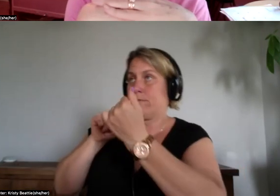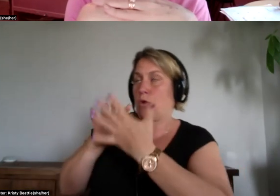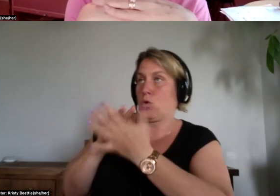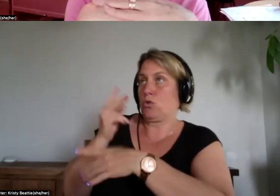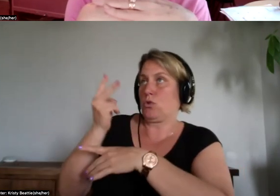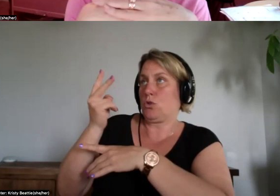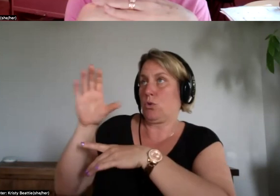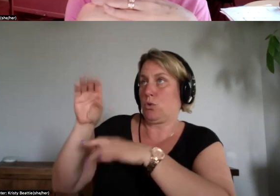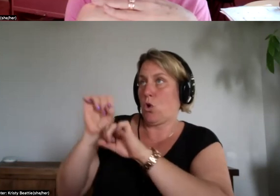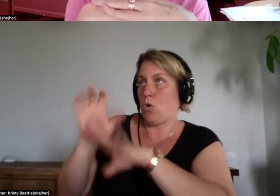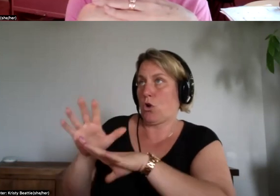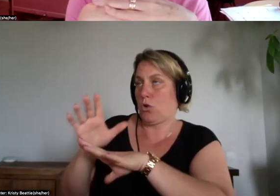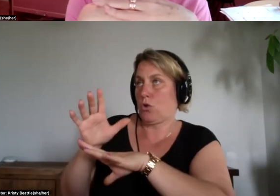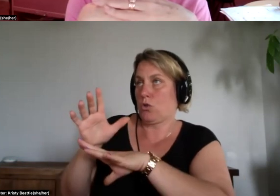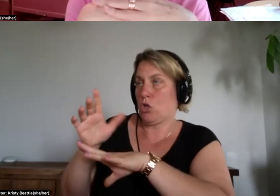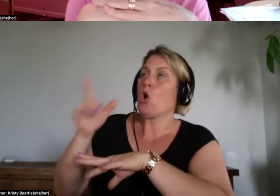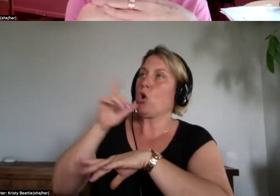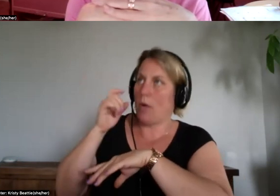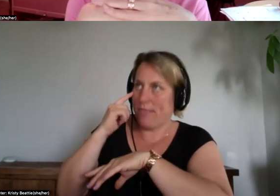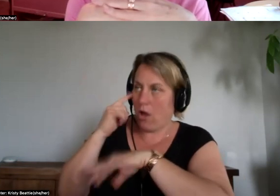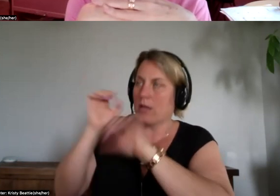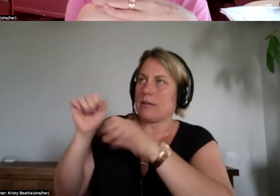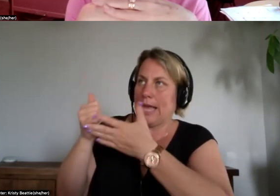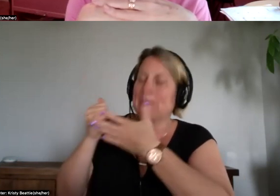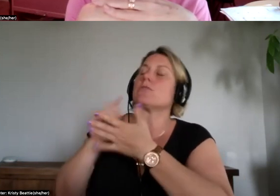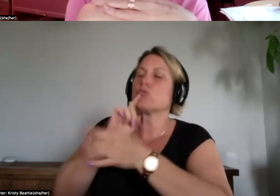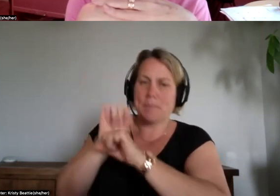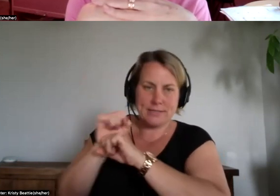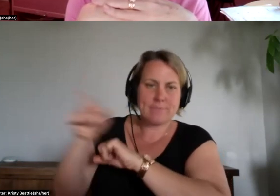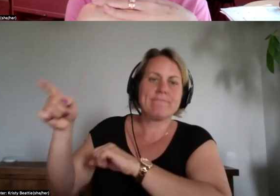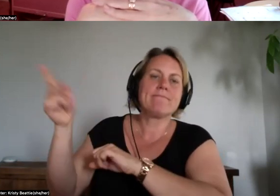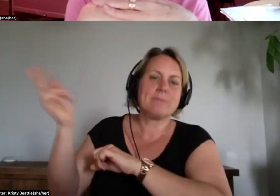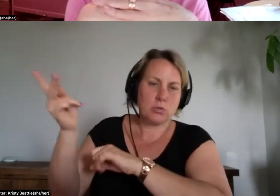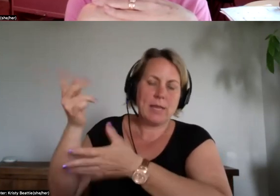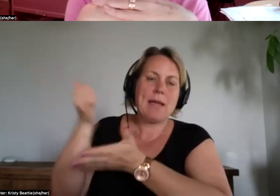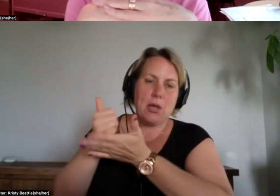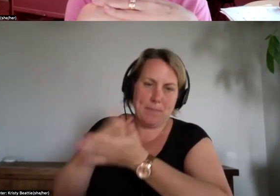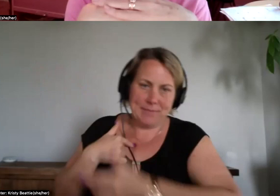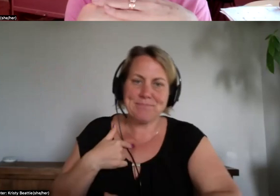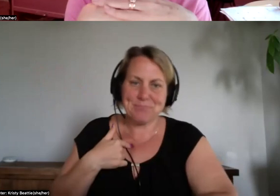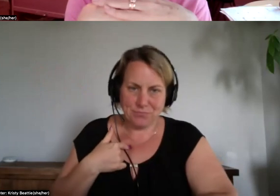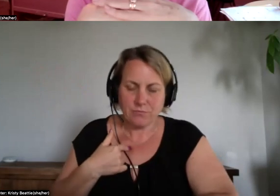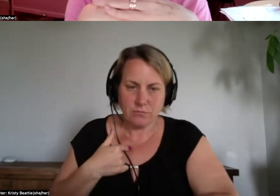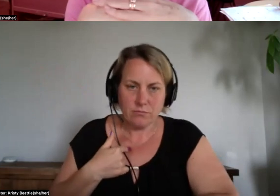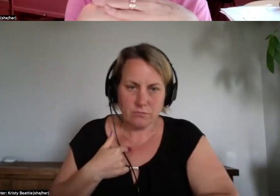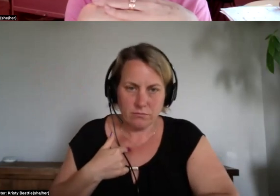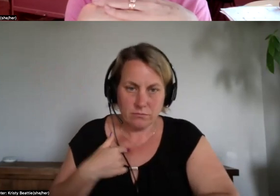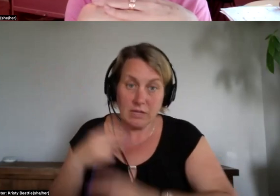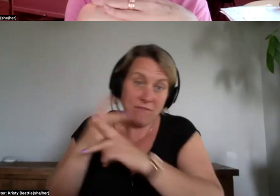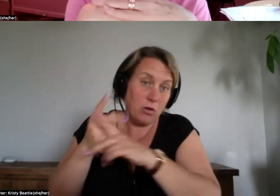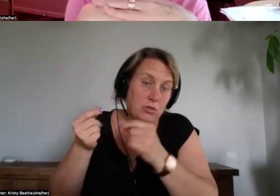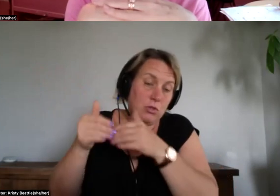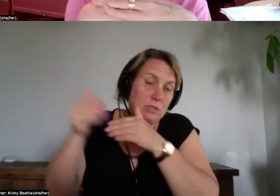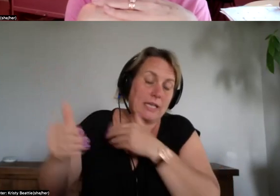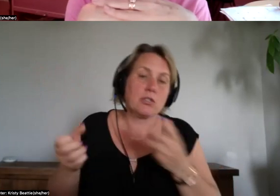me and they did so that's i think first it's important if if you